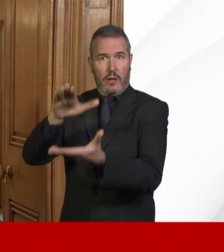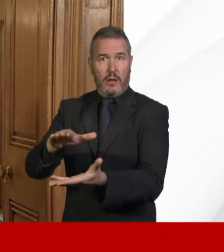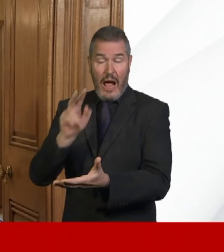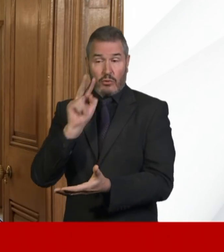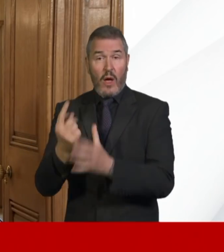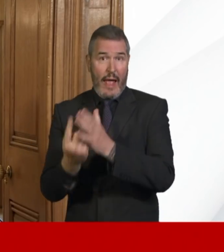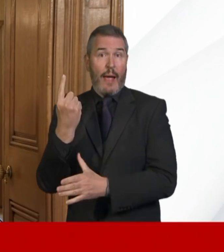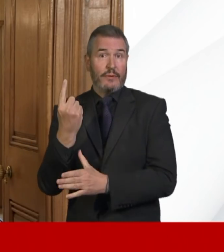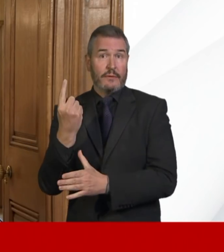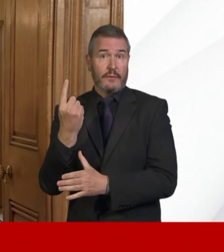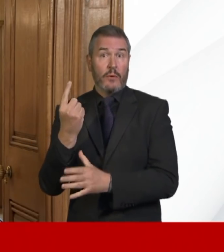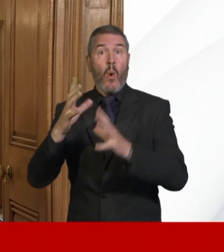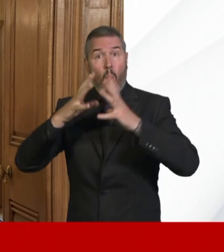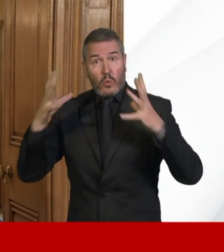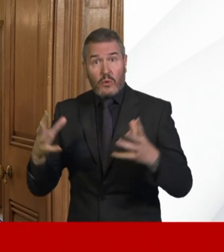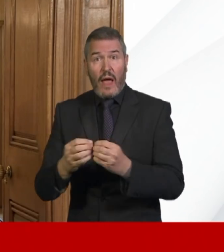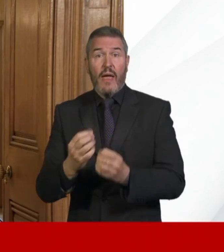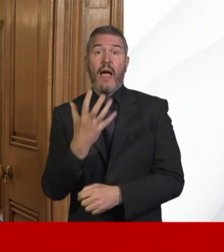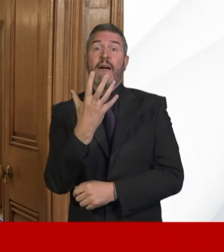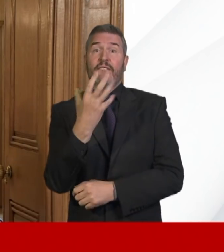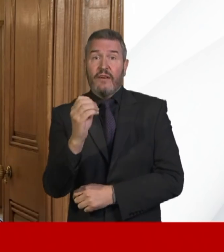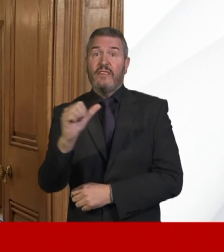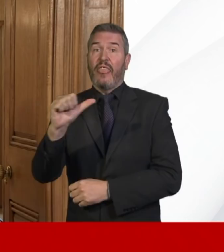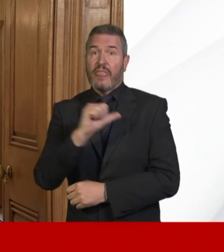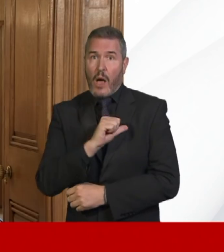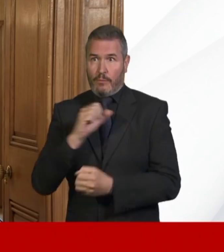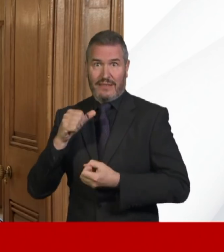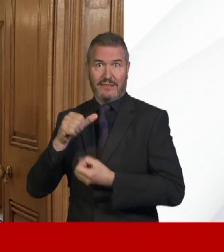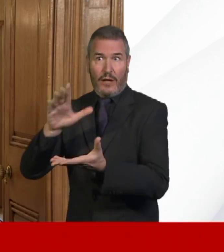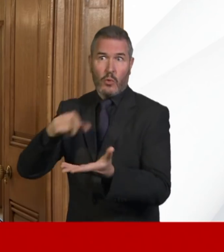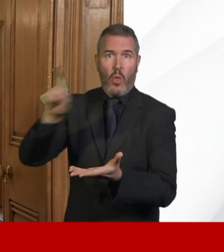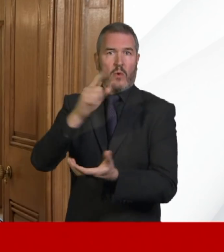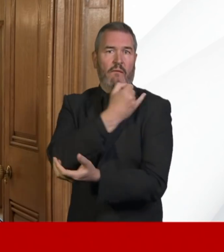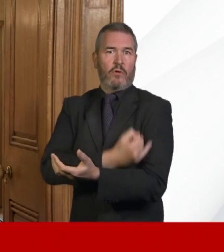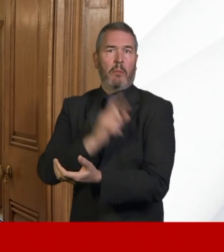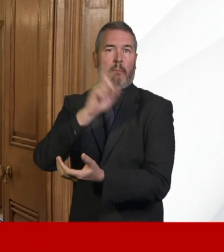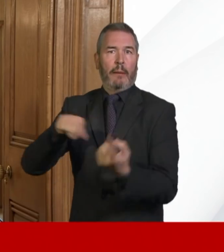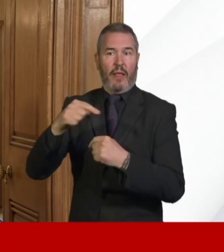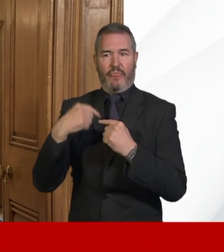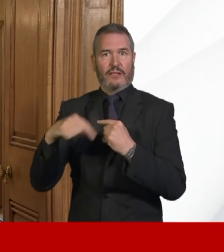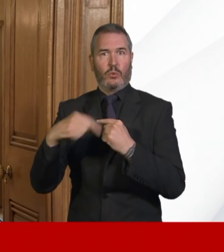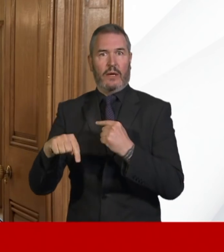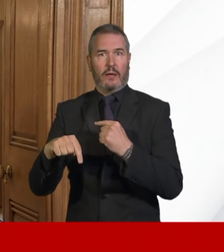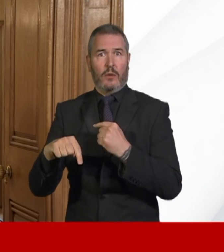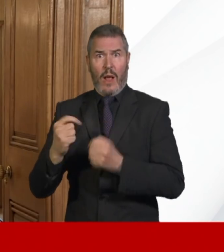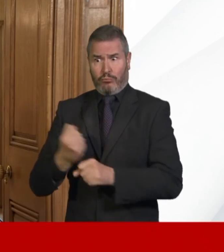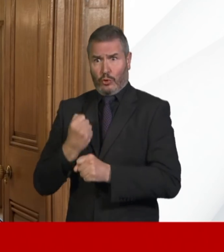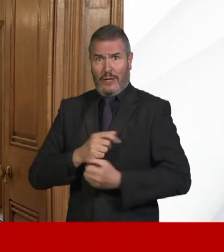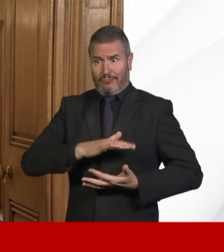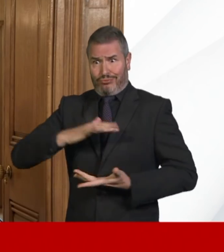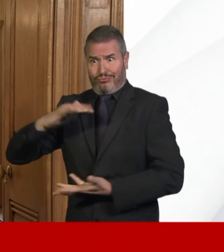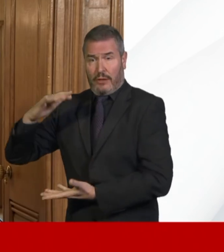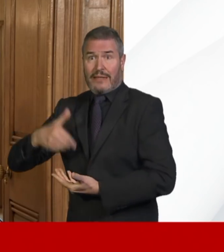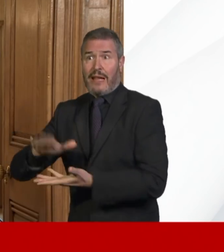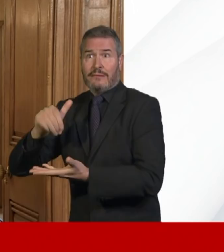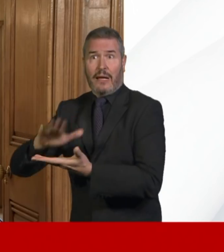The first 50,000 will have been sent out by the end of this week. And we're ramping up production to send